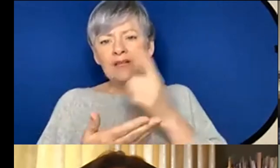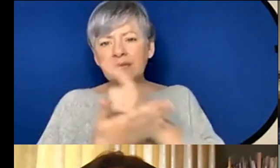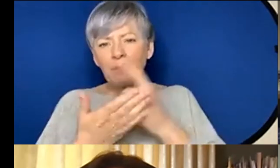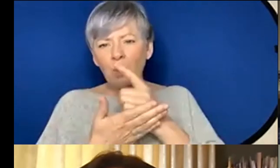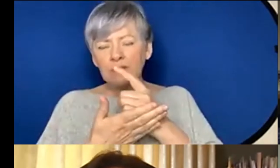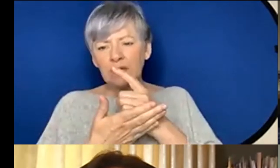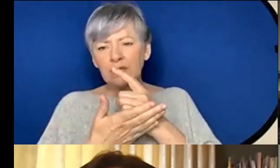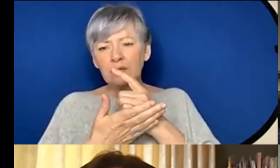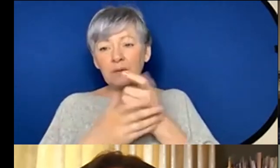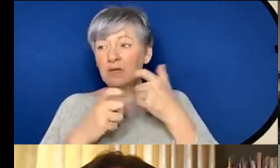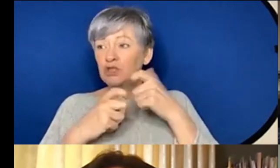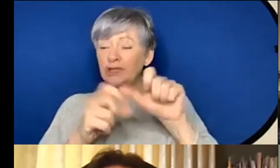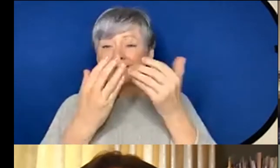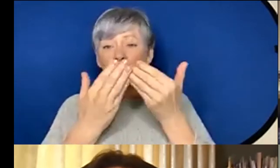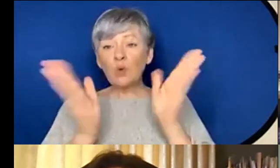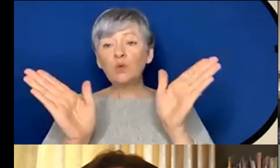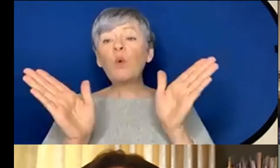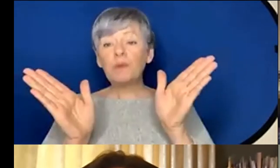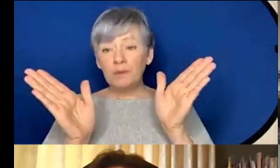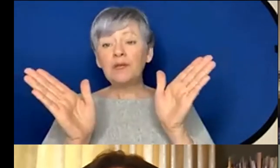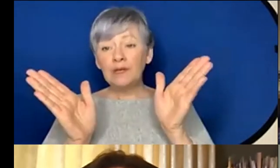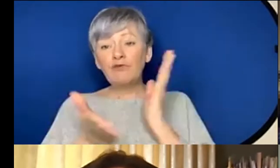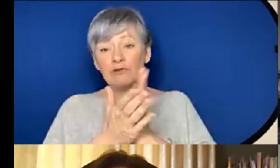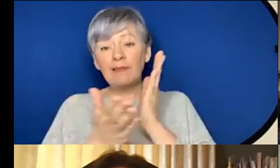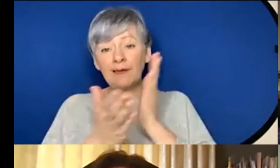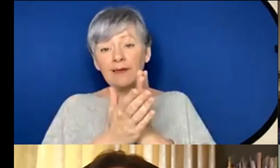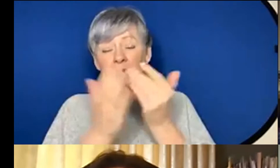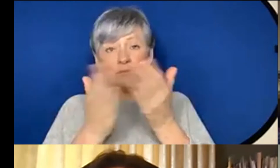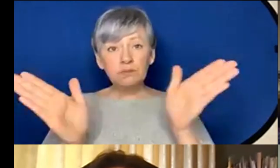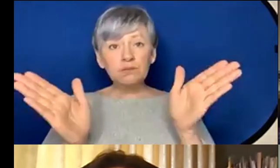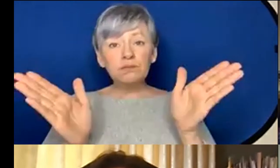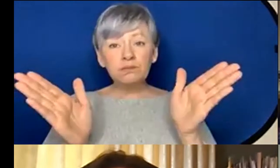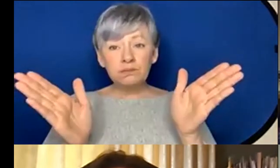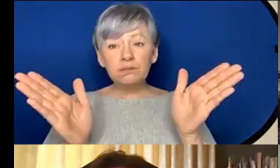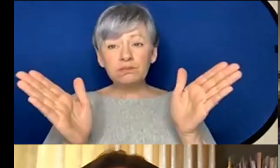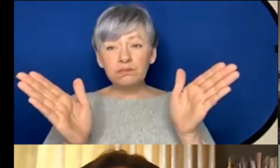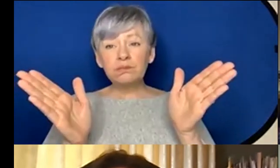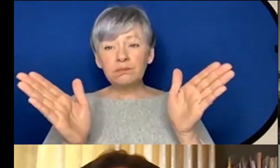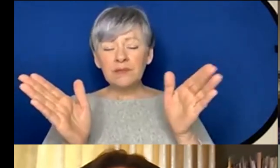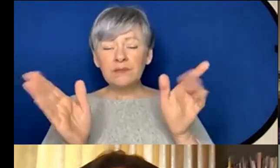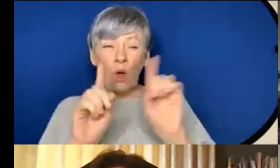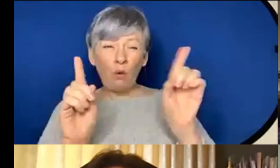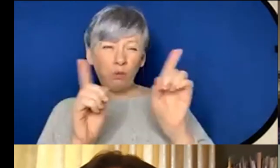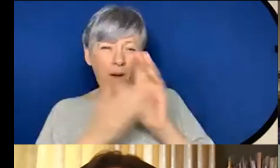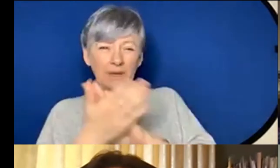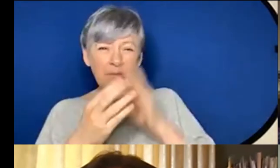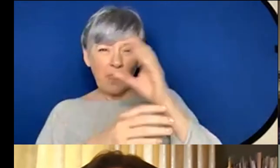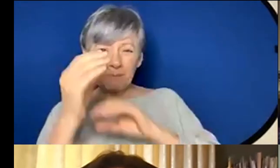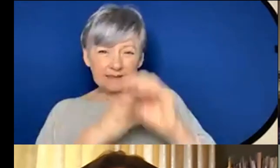main things is just keep the doors open really if you understand what a metaphor I'm trying to get at is but um